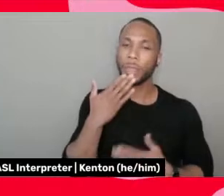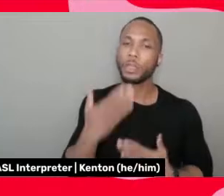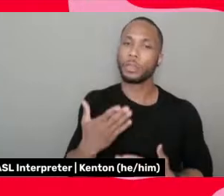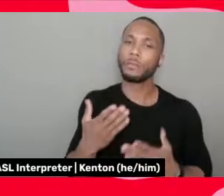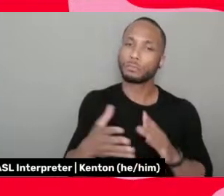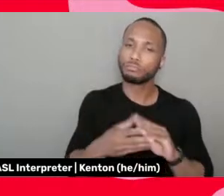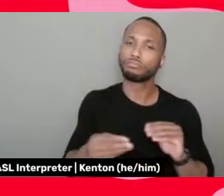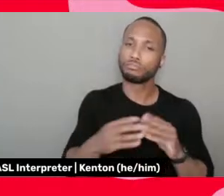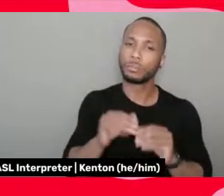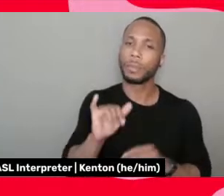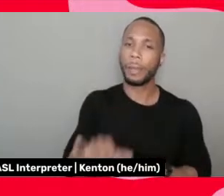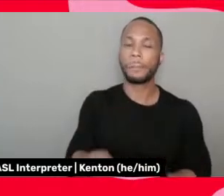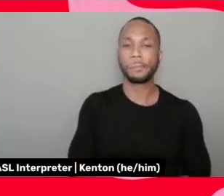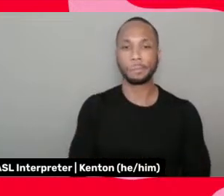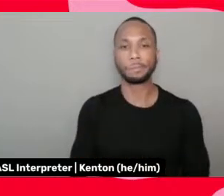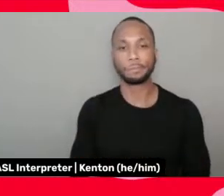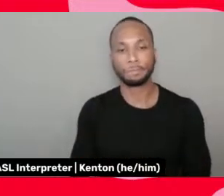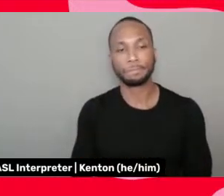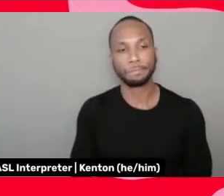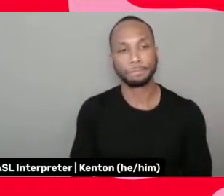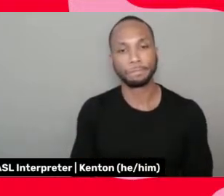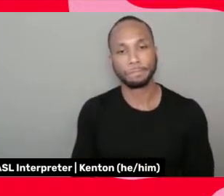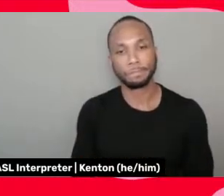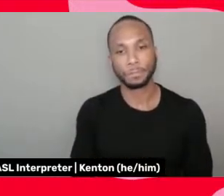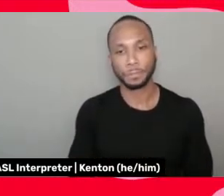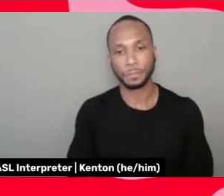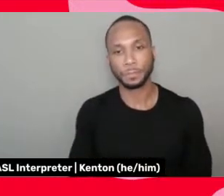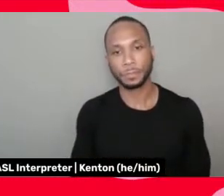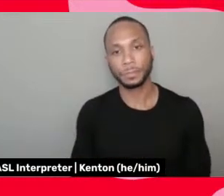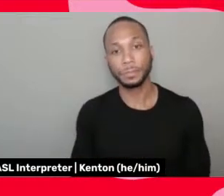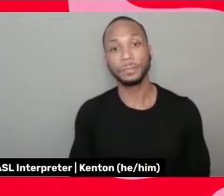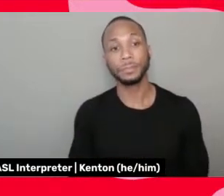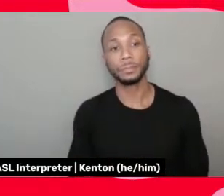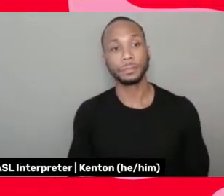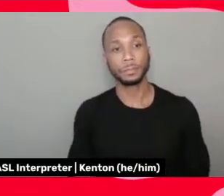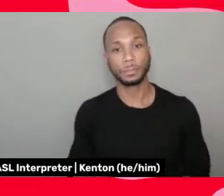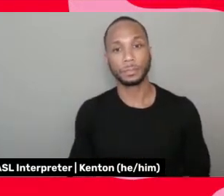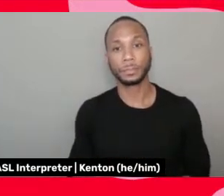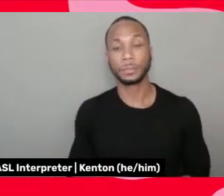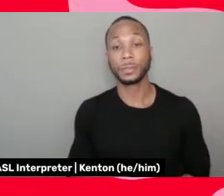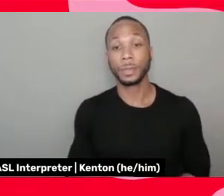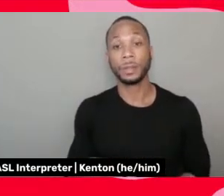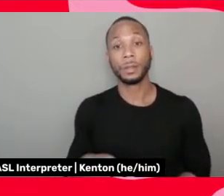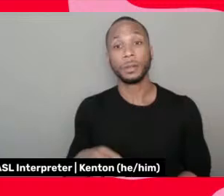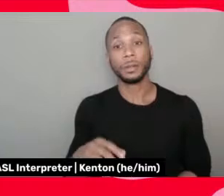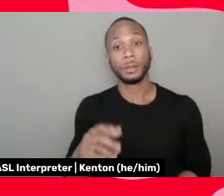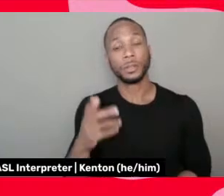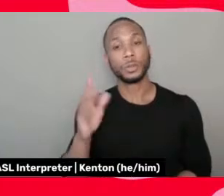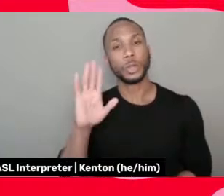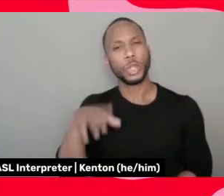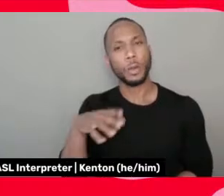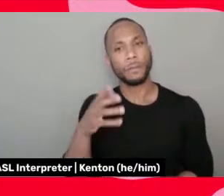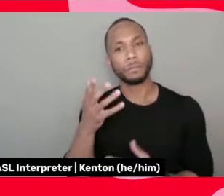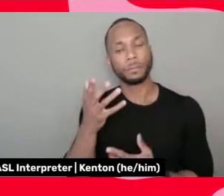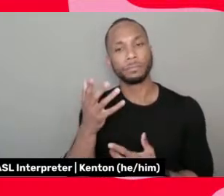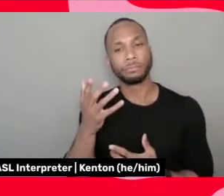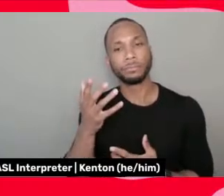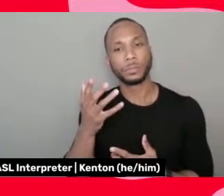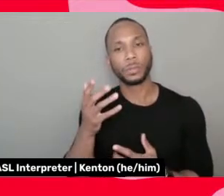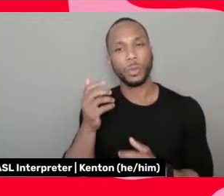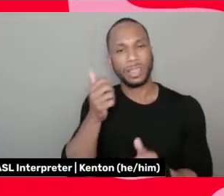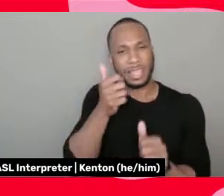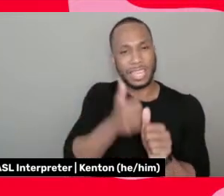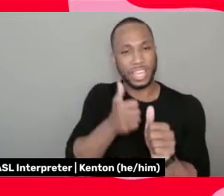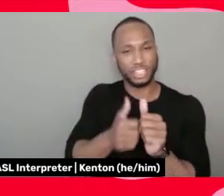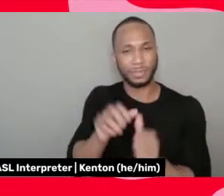this story. Absolutely. Yeah. Yeah. So to be free becomes, you know, I think with each of